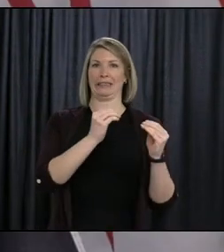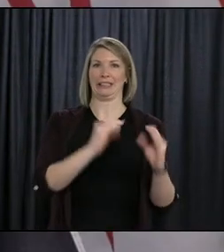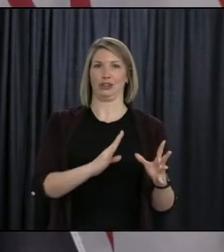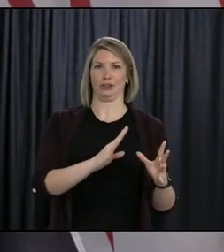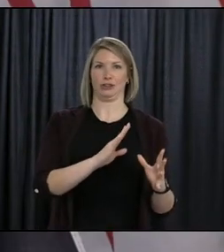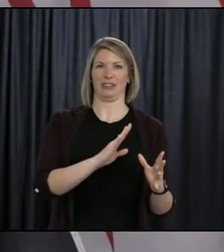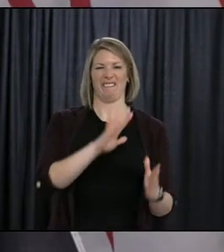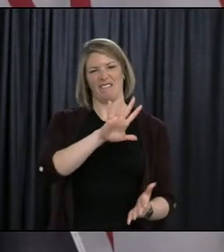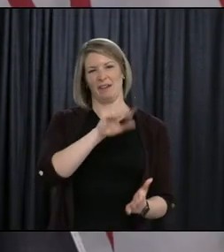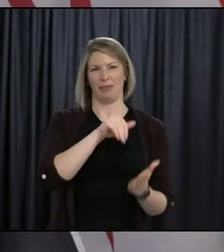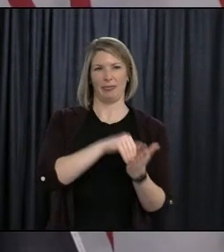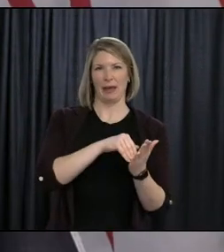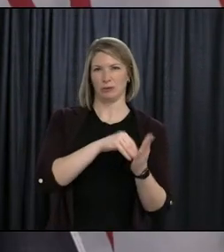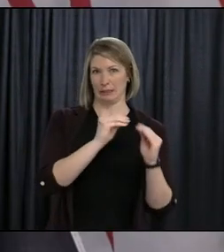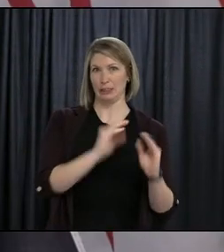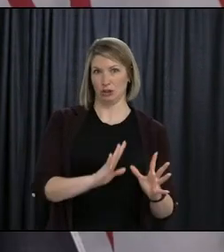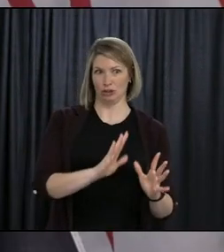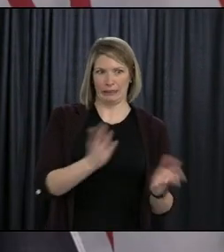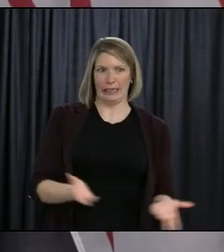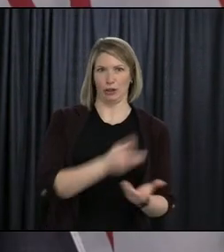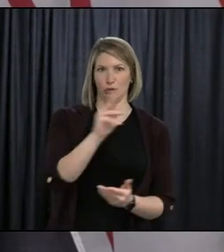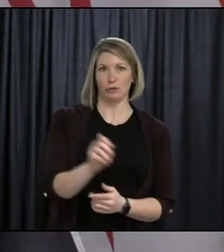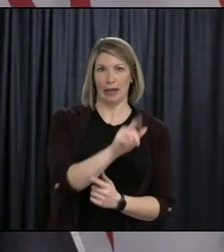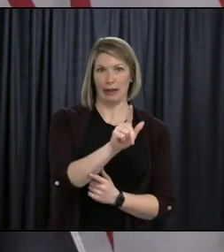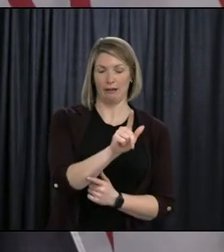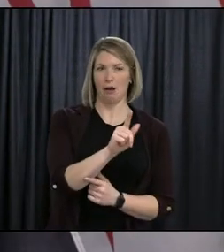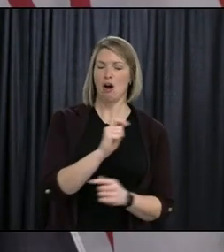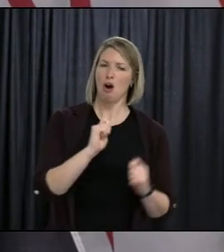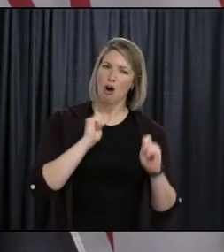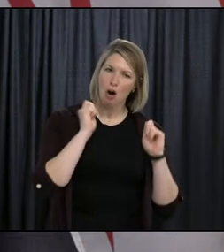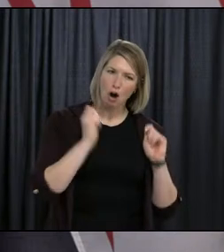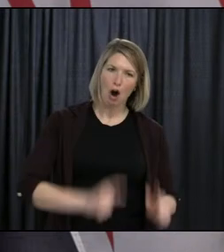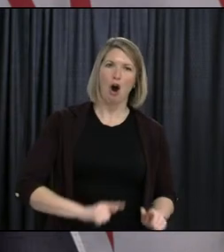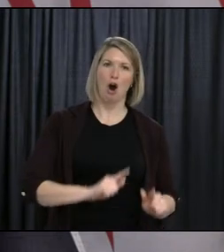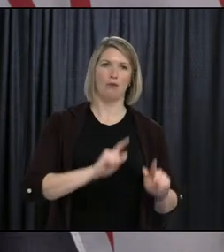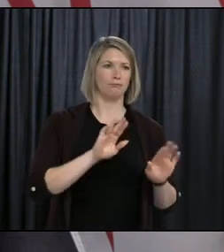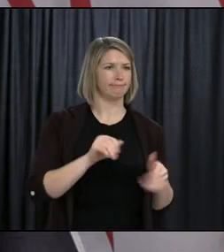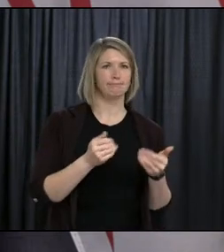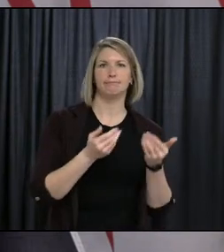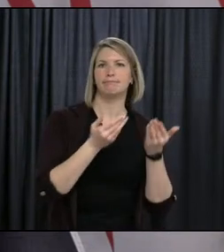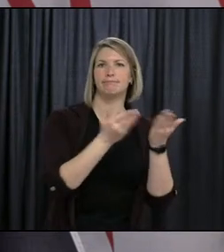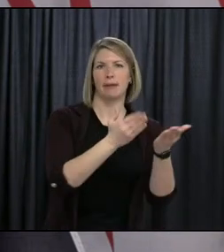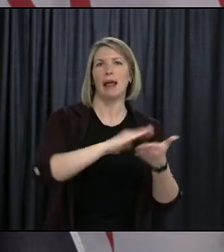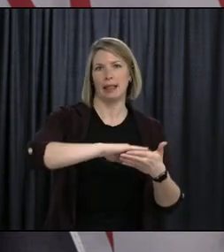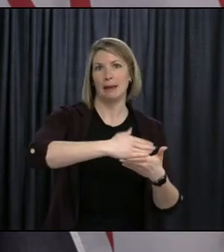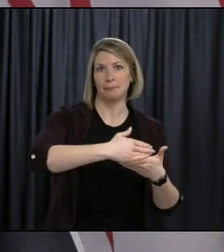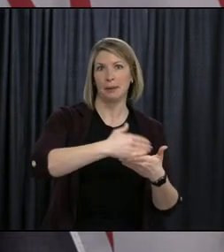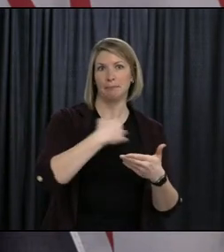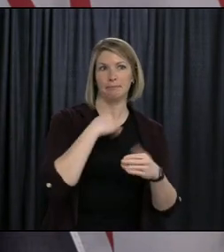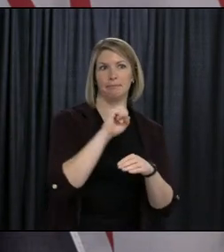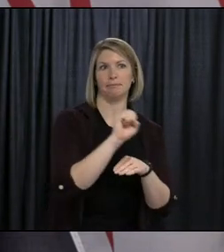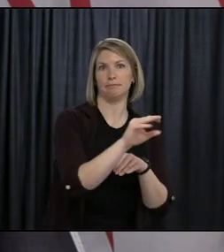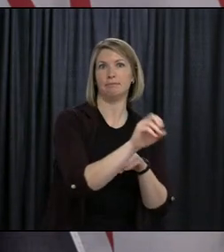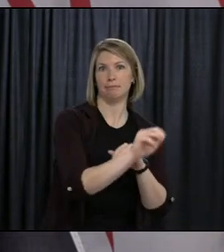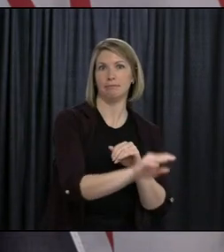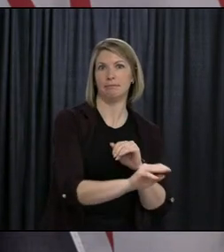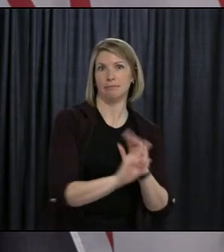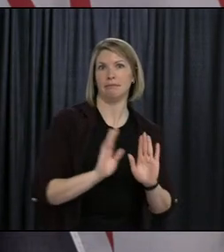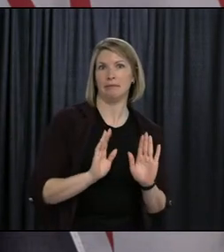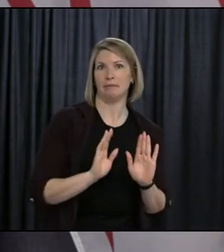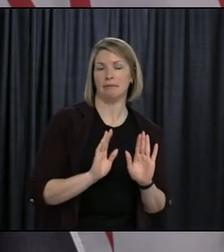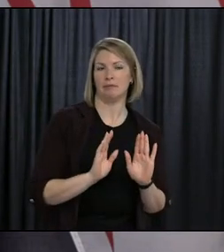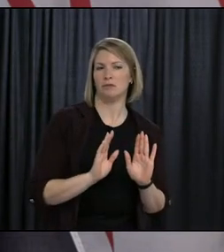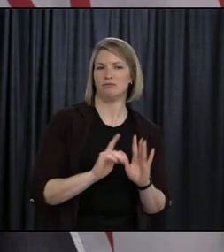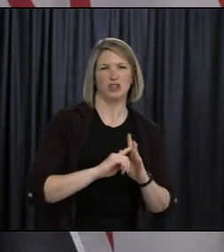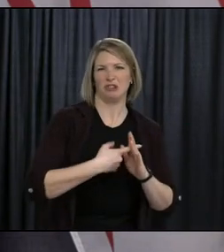,000-plus have been provided with a laptop, and that took place very